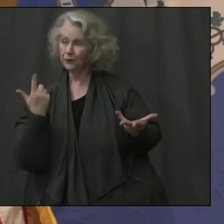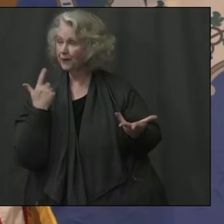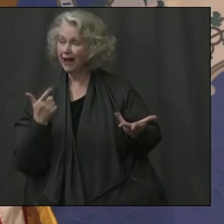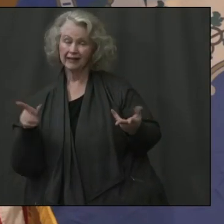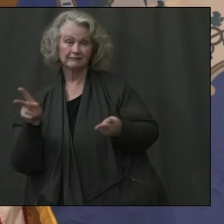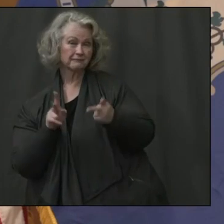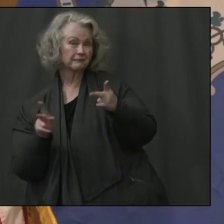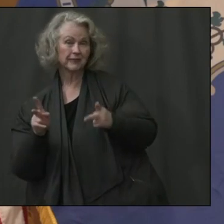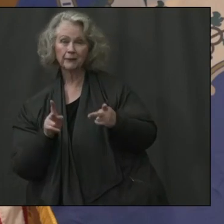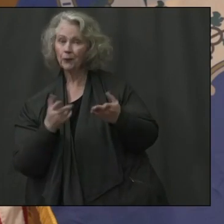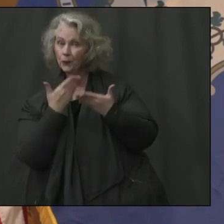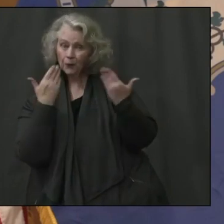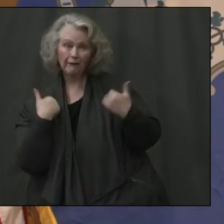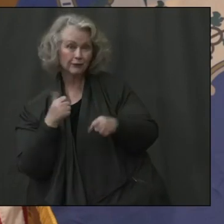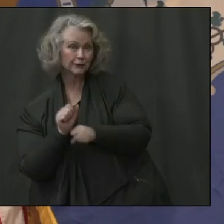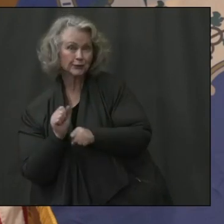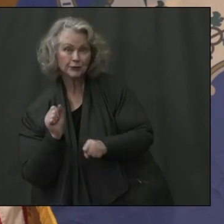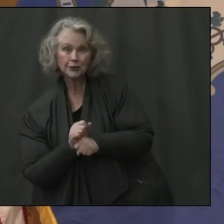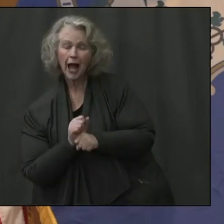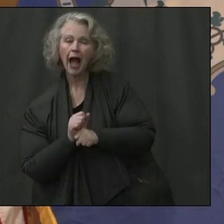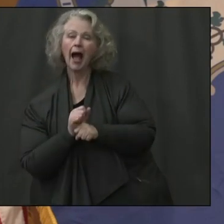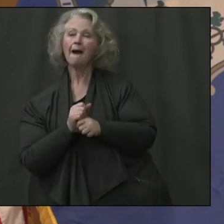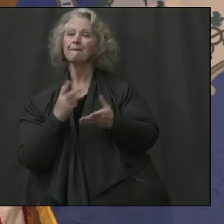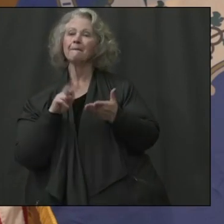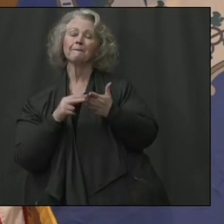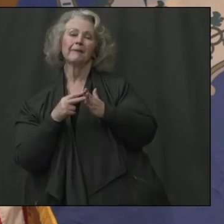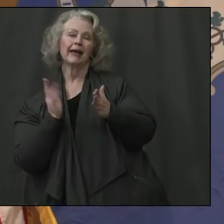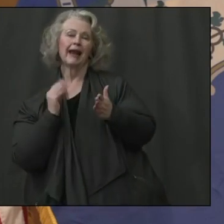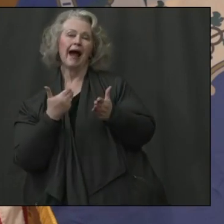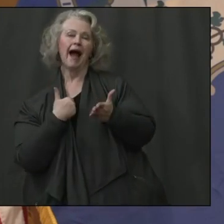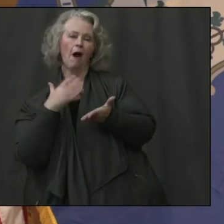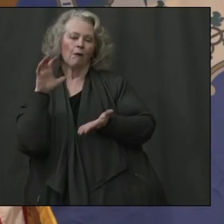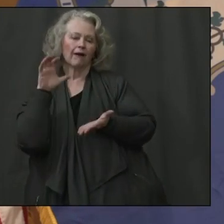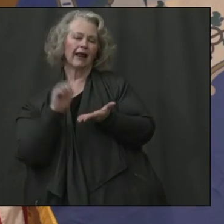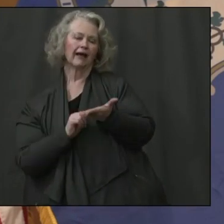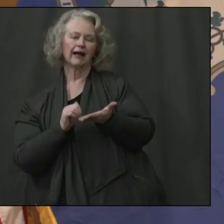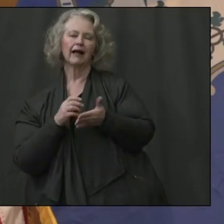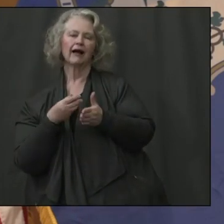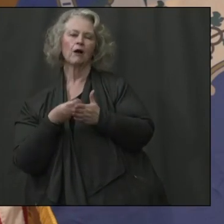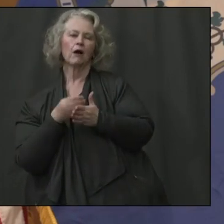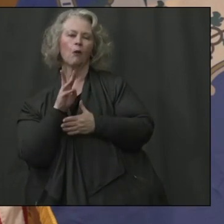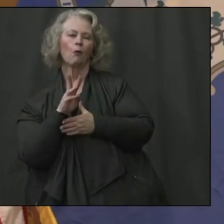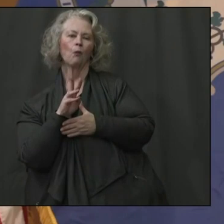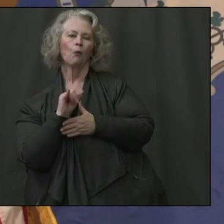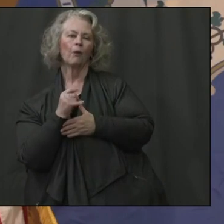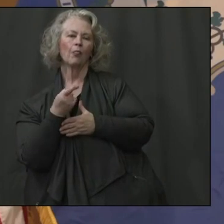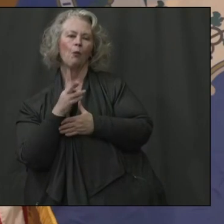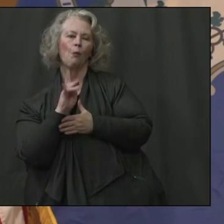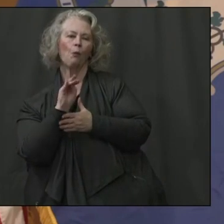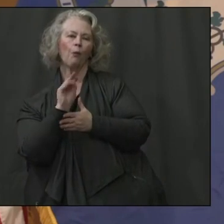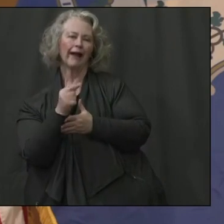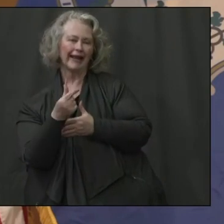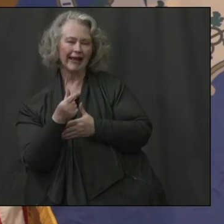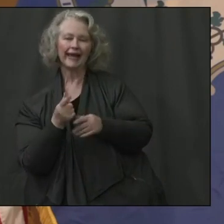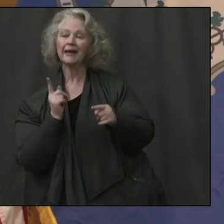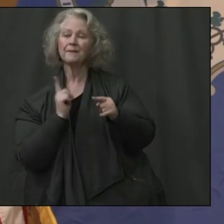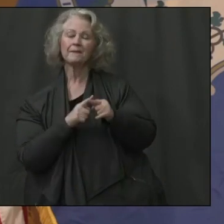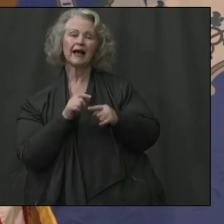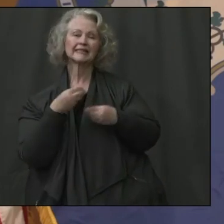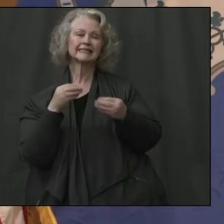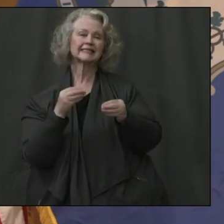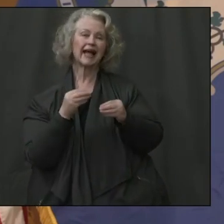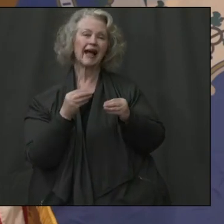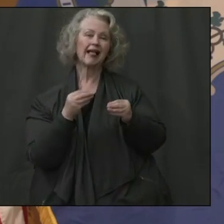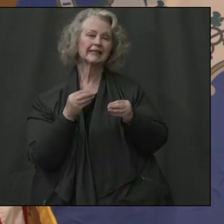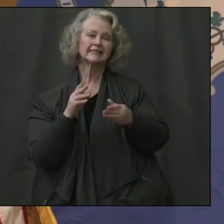we expect some impact to our withholding, um, but also primarily in sales taxes as we have certain industries that are currently closed.